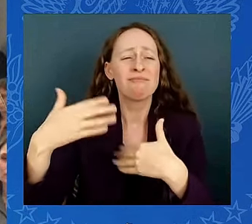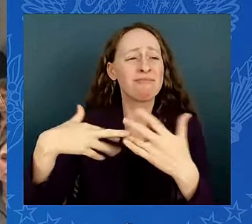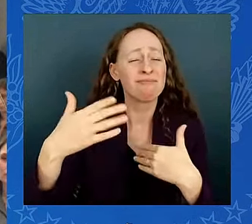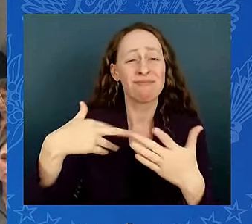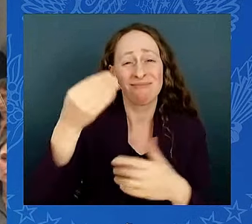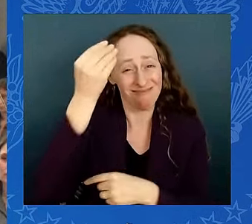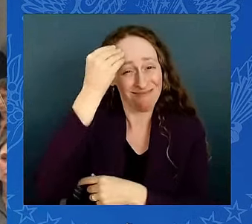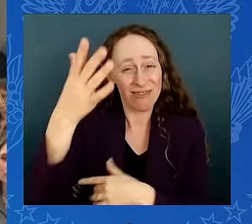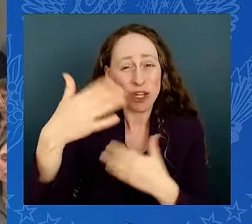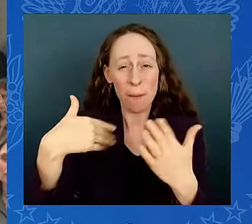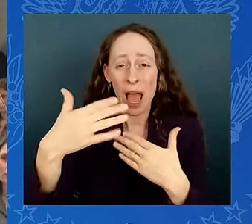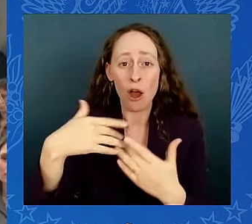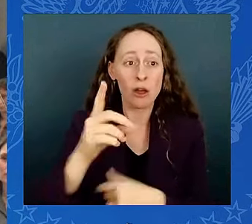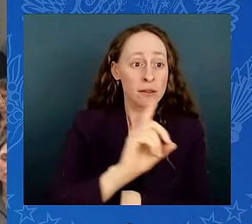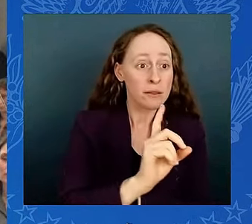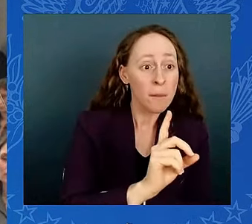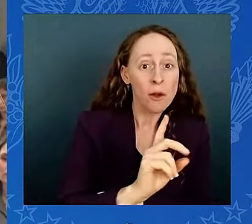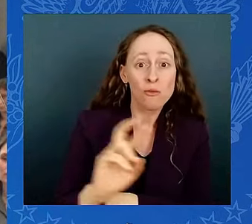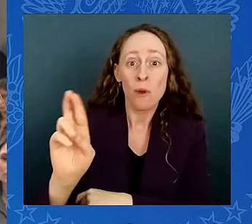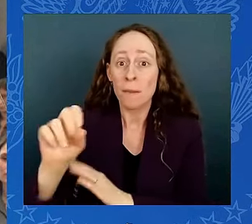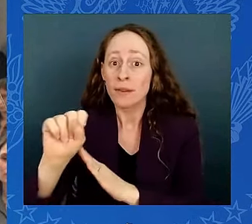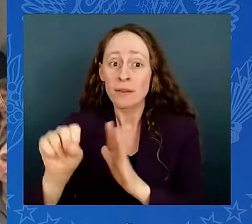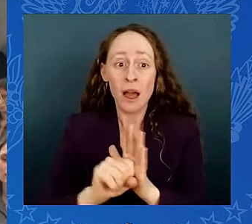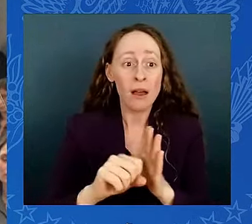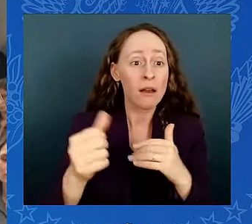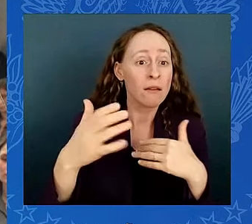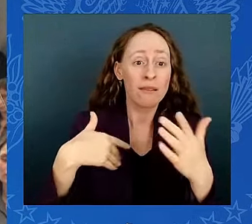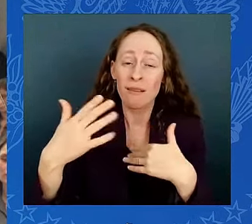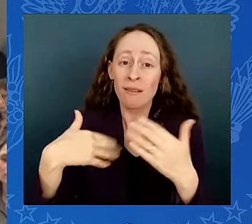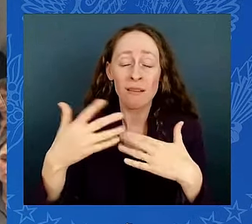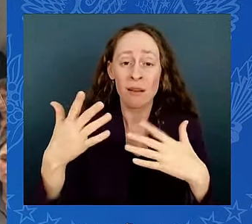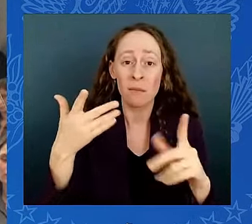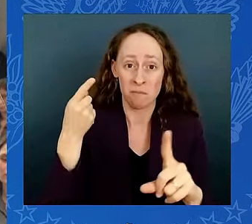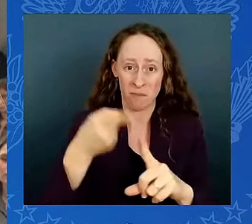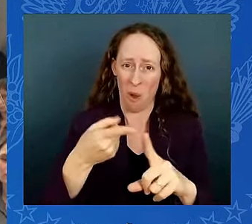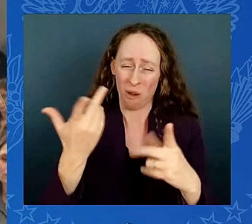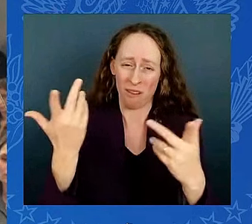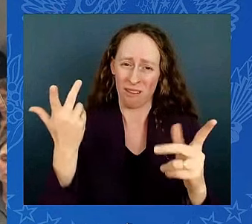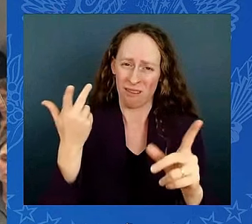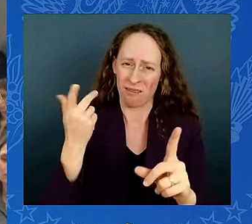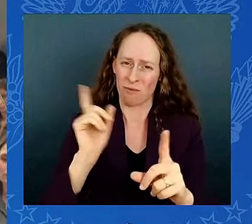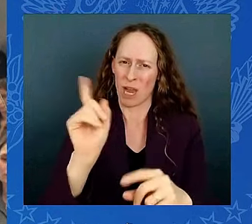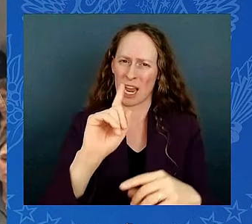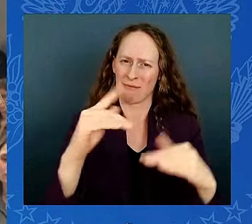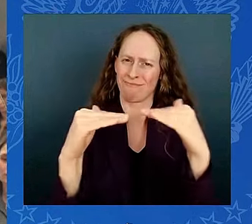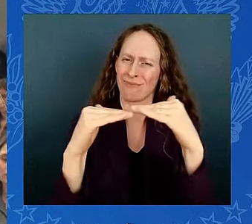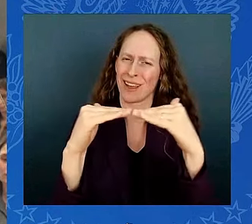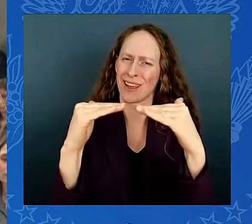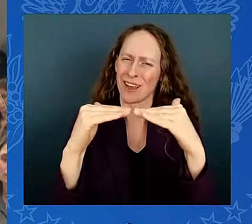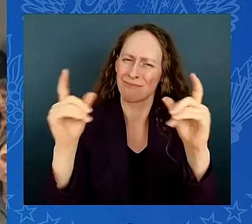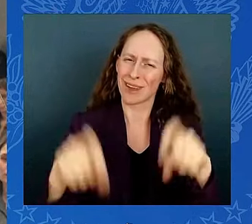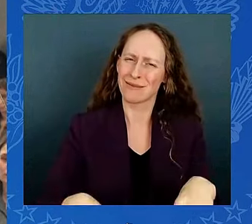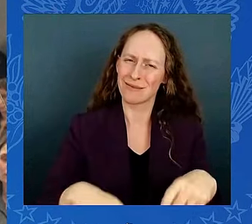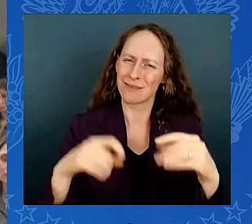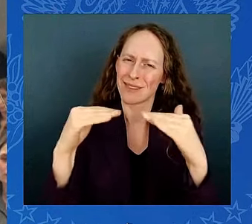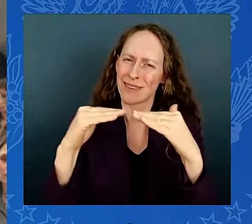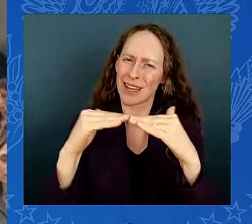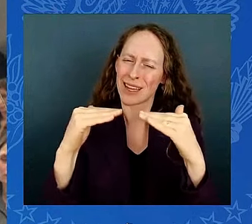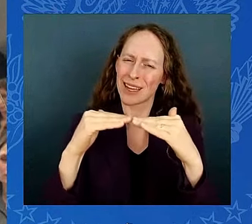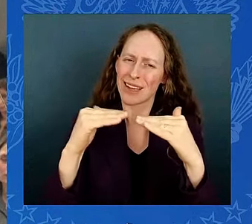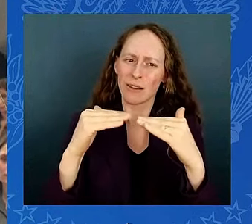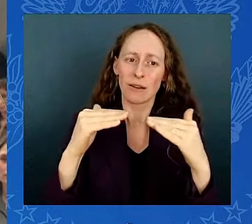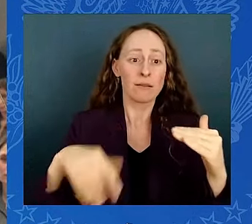to get treated fairly. They're just communities. Not red communities, blue communities. They're just communities. Families looking for help.